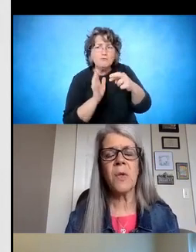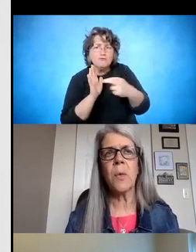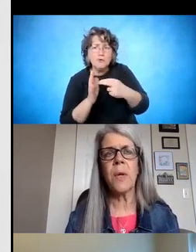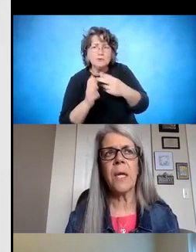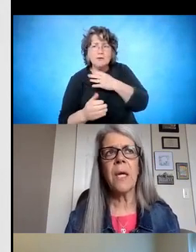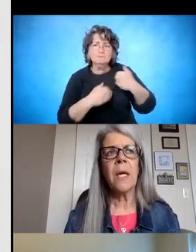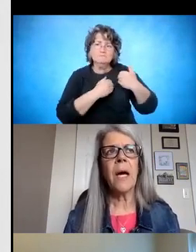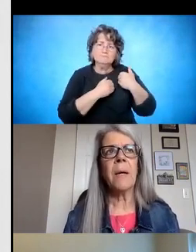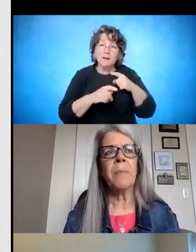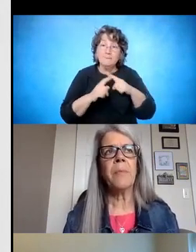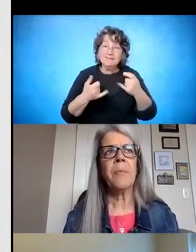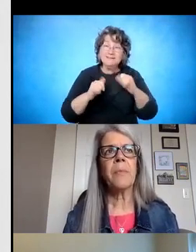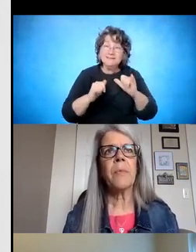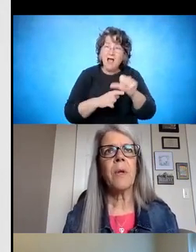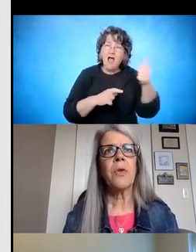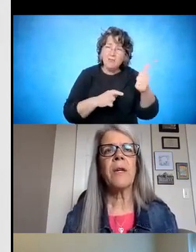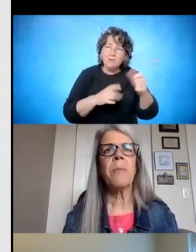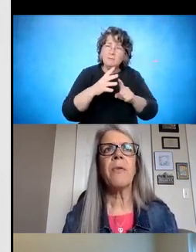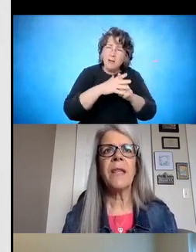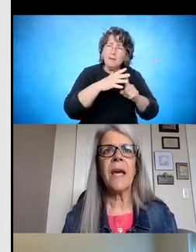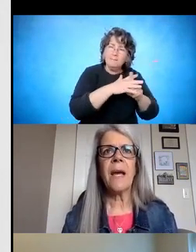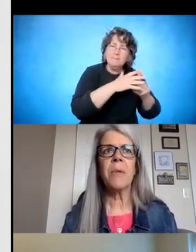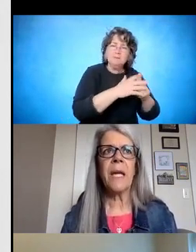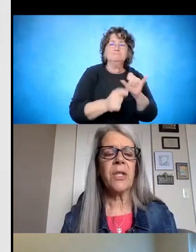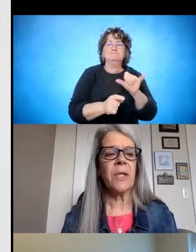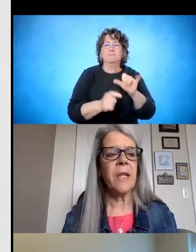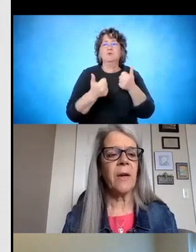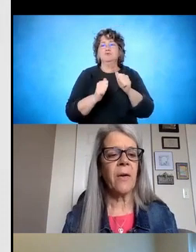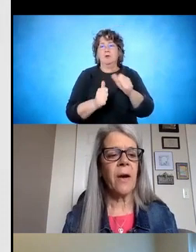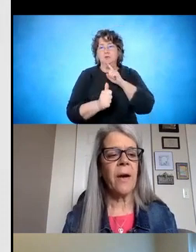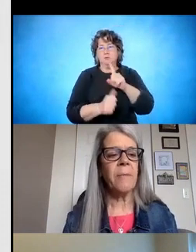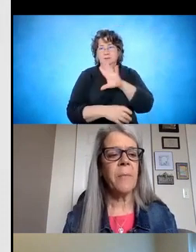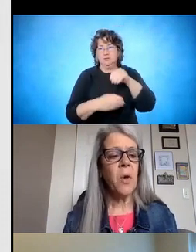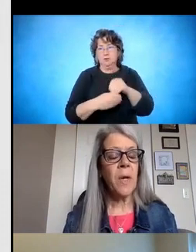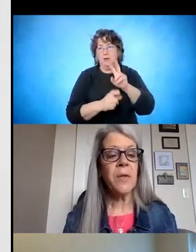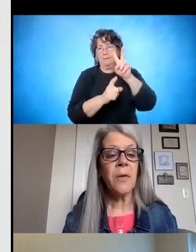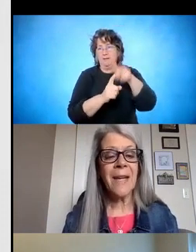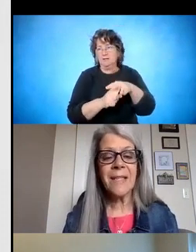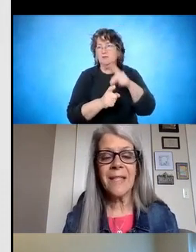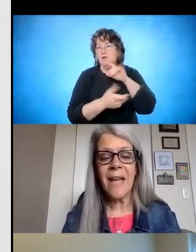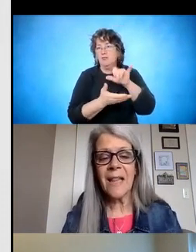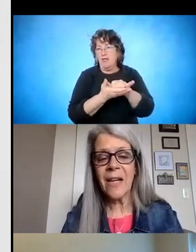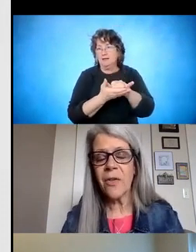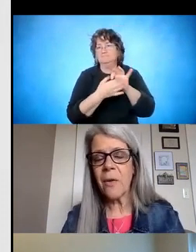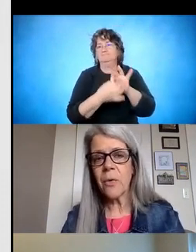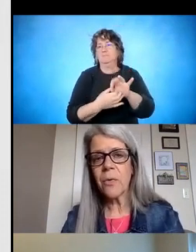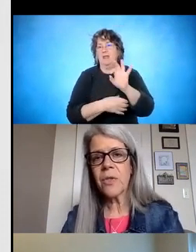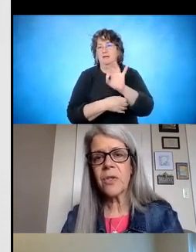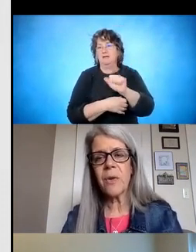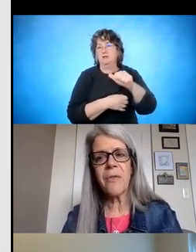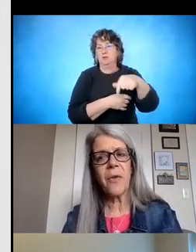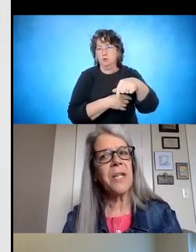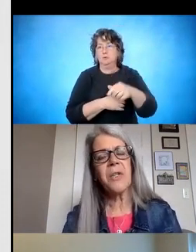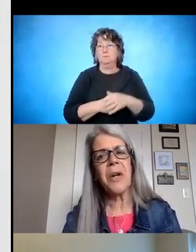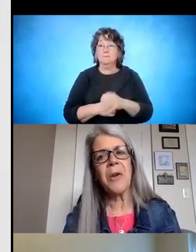up. And so we tried to provide that application there. We also connected that letter that Ruth was